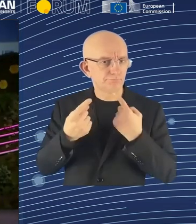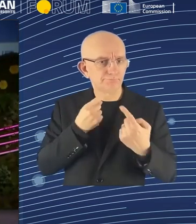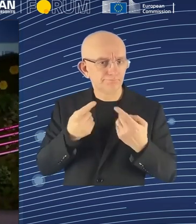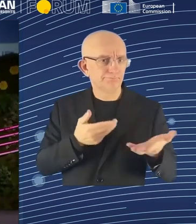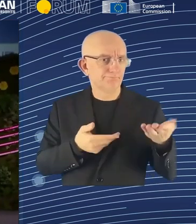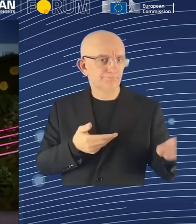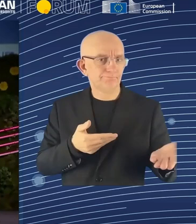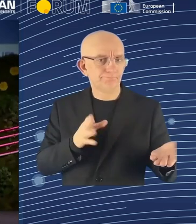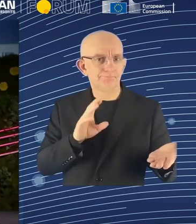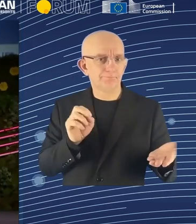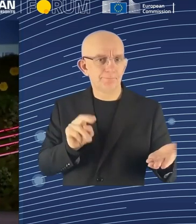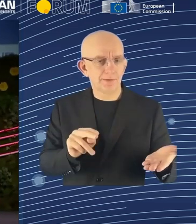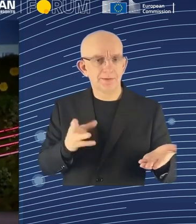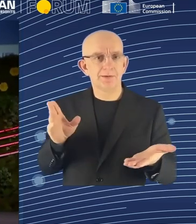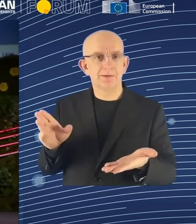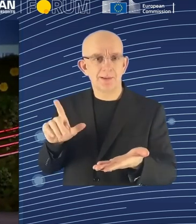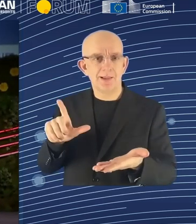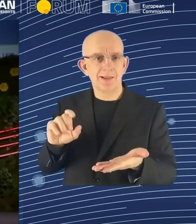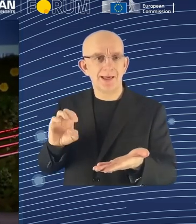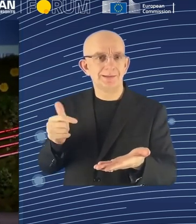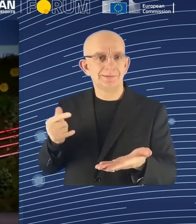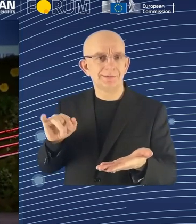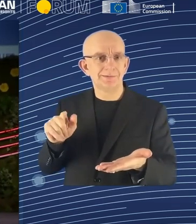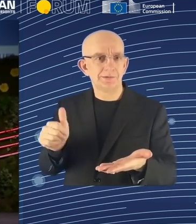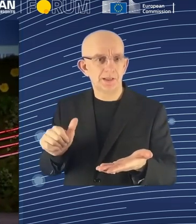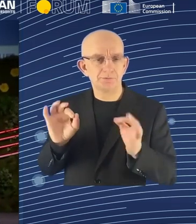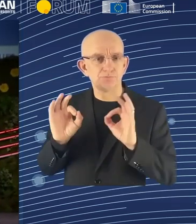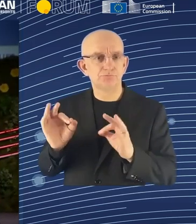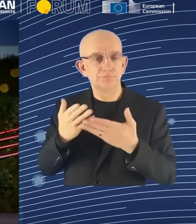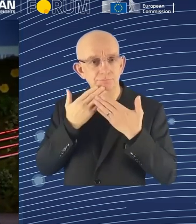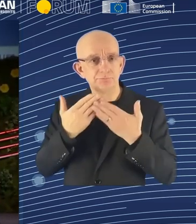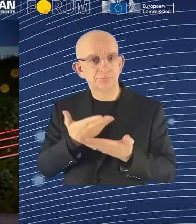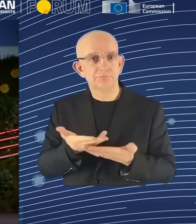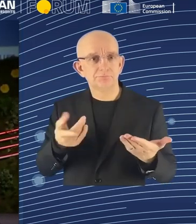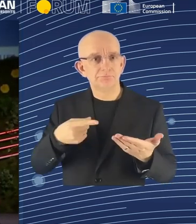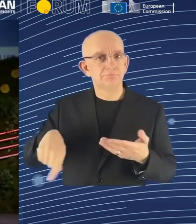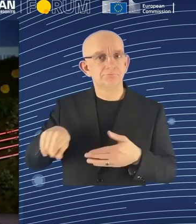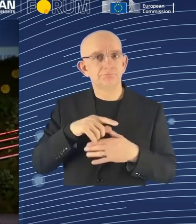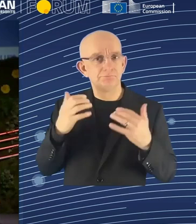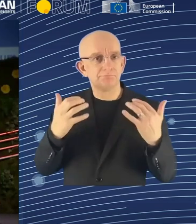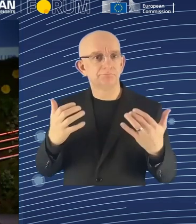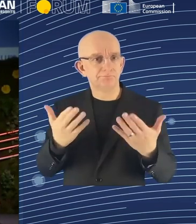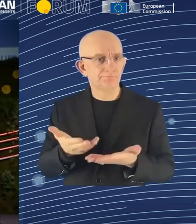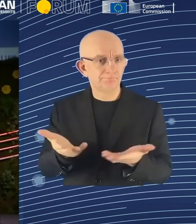lot, as well, to Andrea Nales, chair of executive board of Federal Employment Agency, who was here a little bit earlier. Thank you.